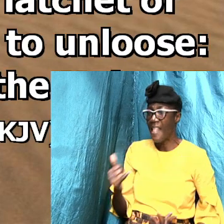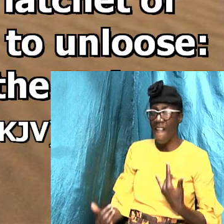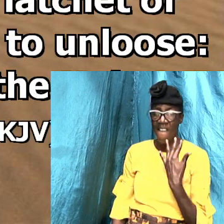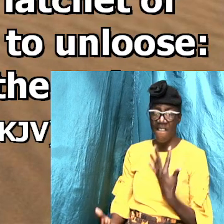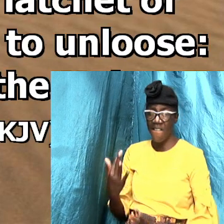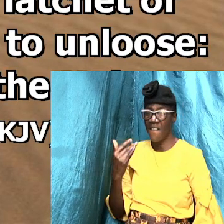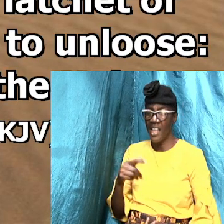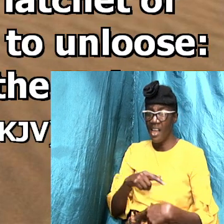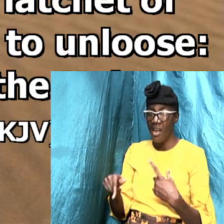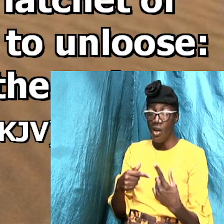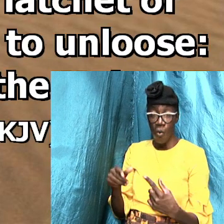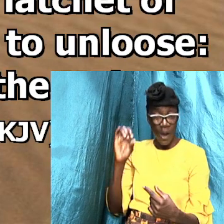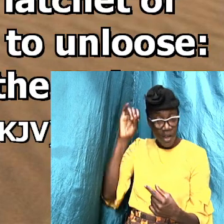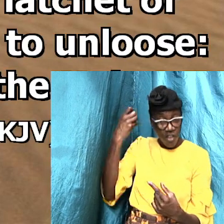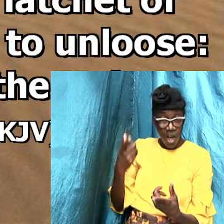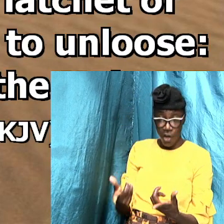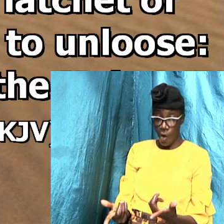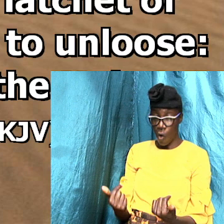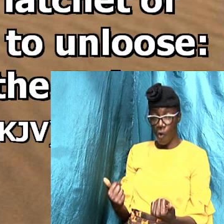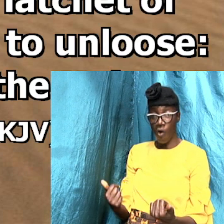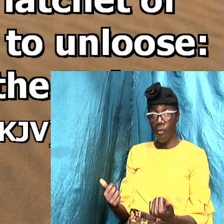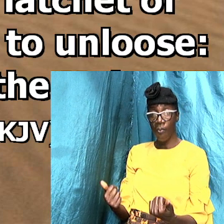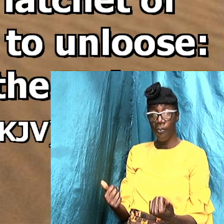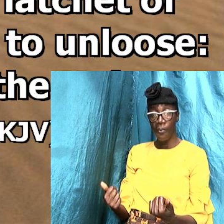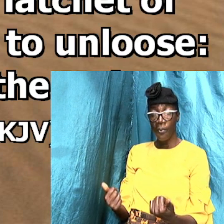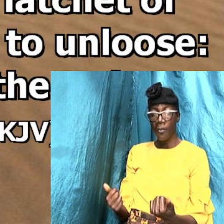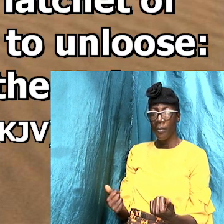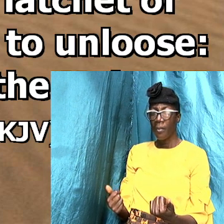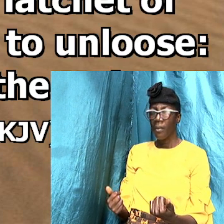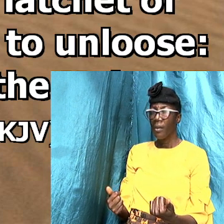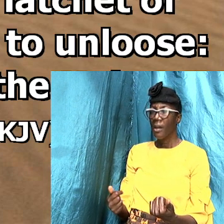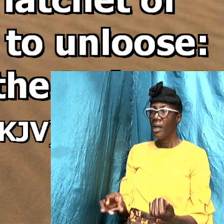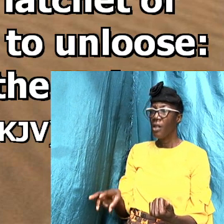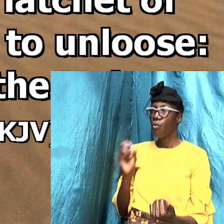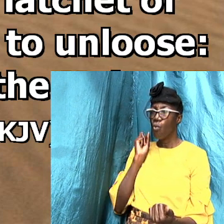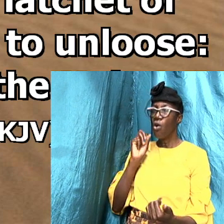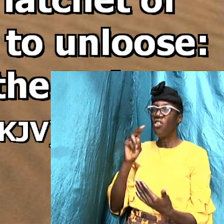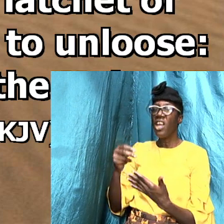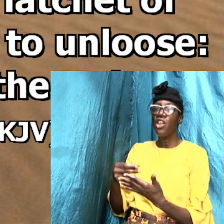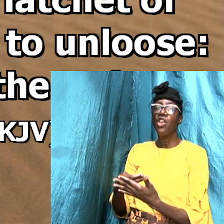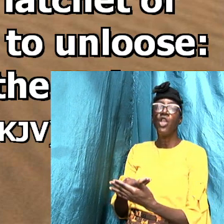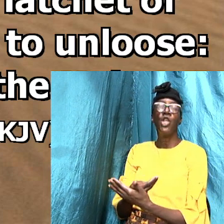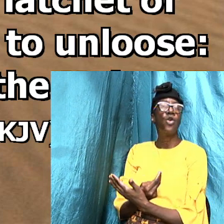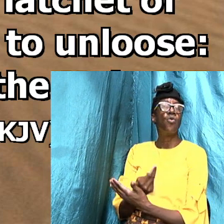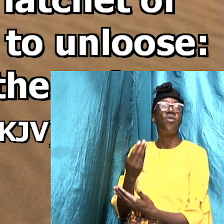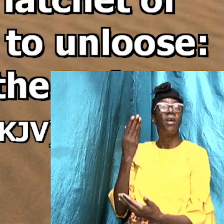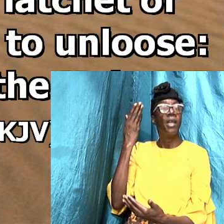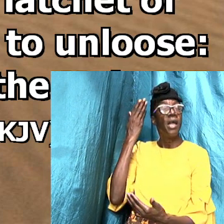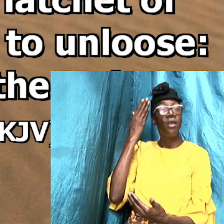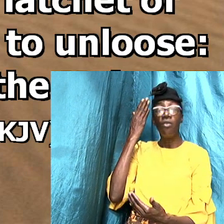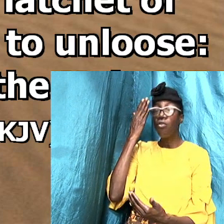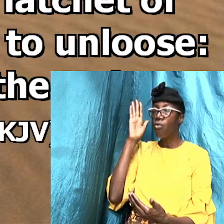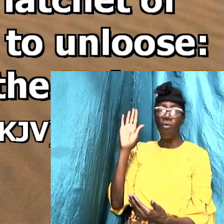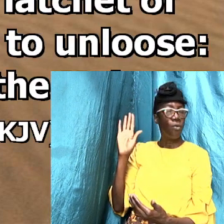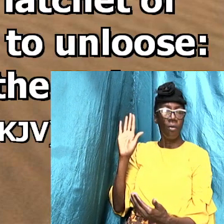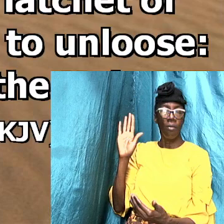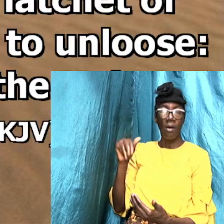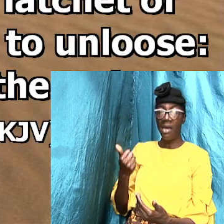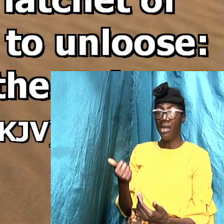So when John came on the scene, as I was saying, that it was a new thing. They knew nothing about baptism.